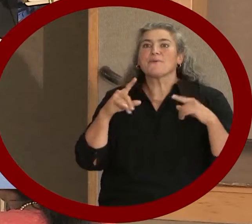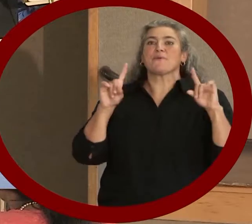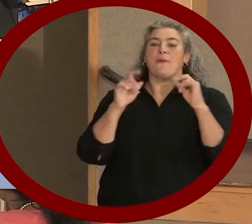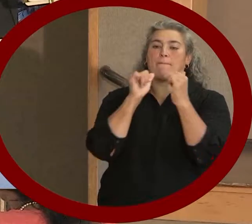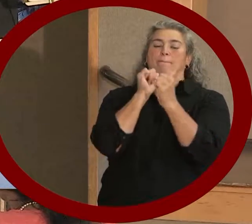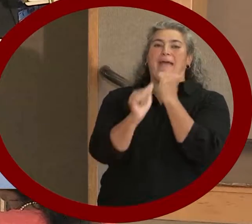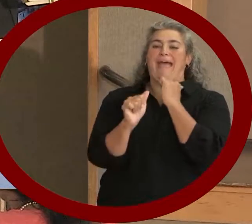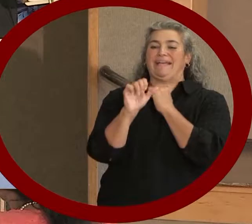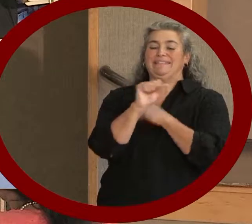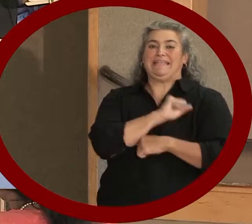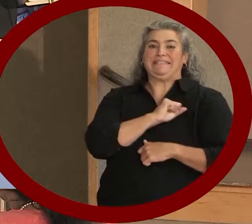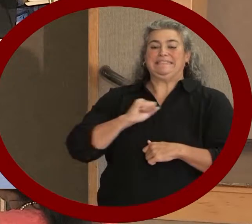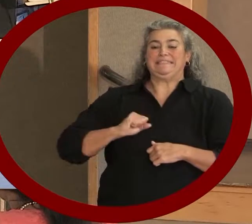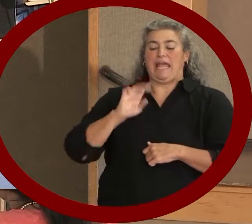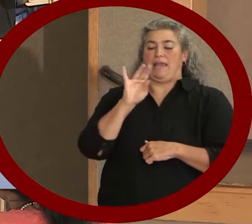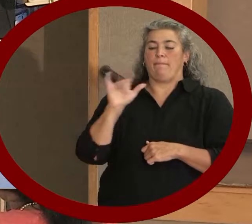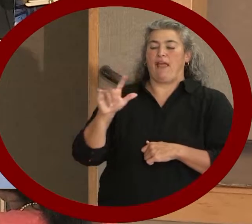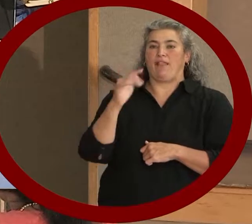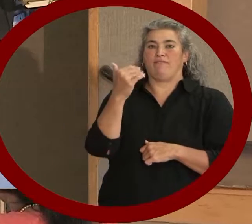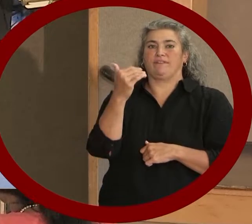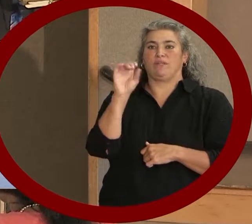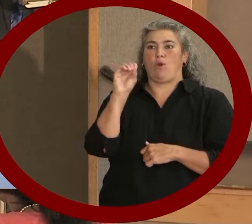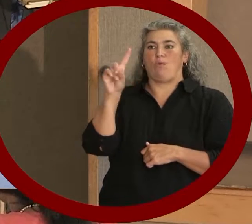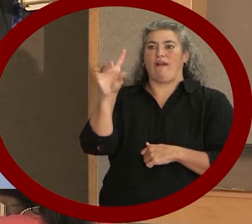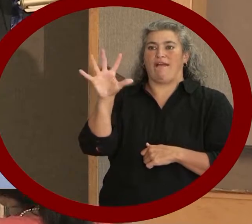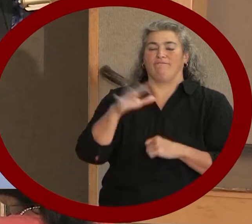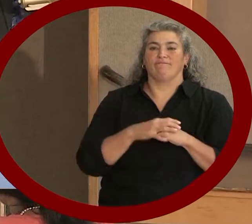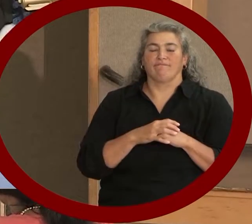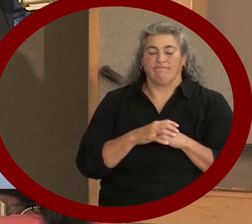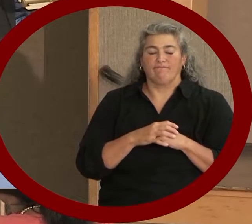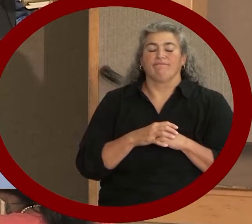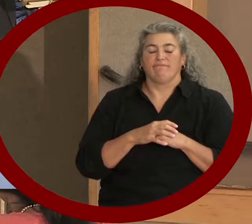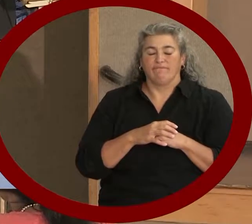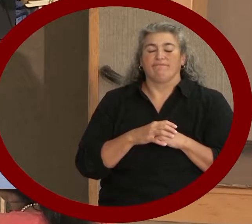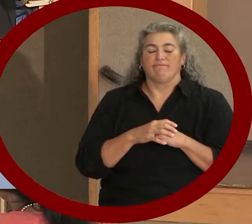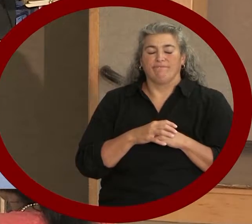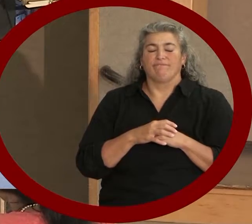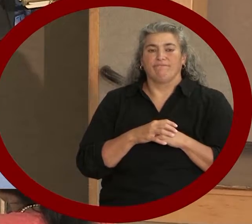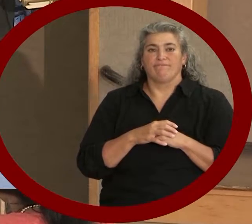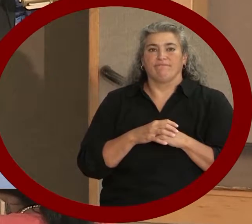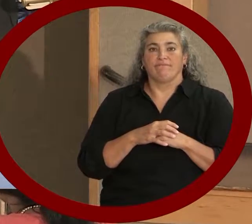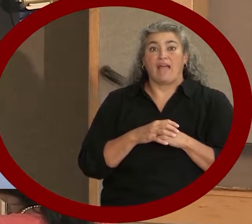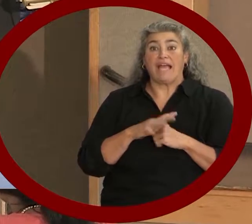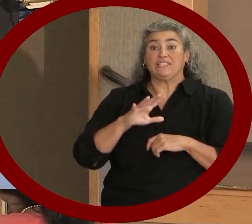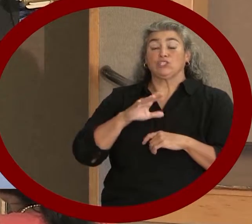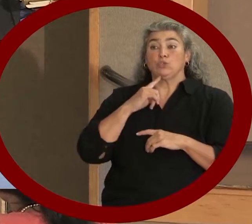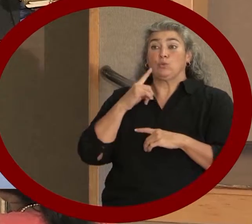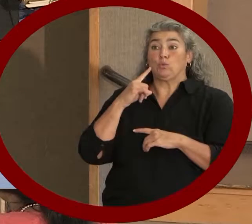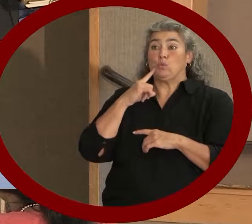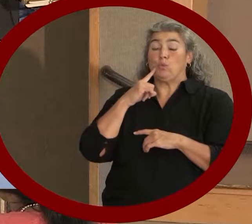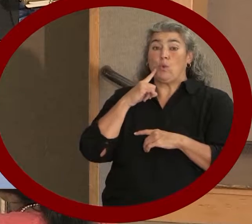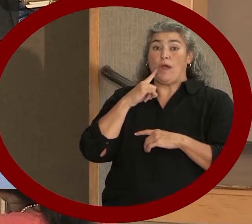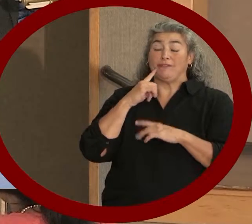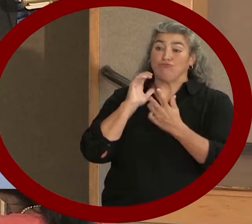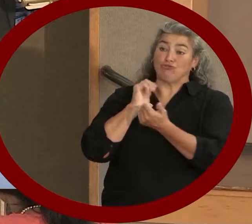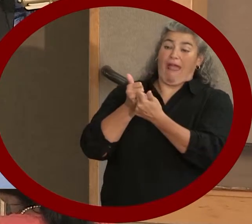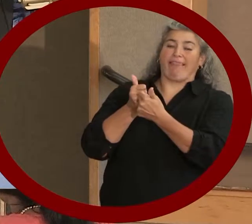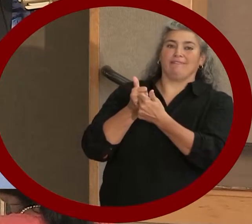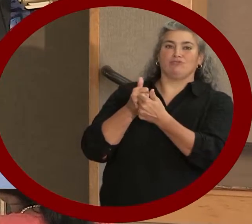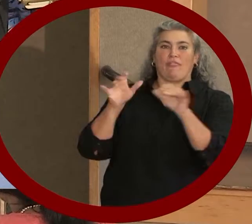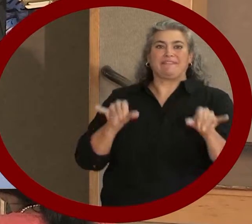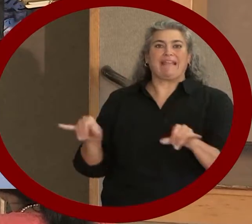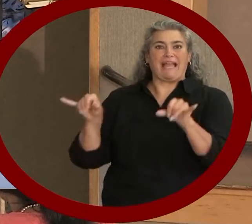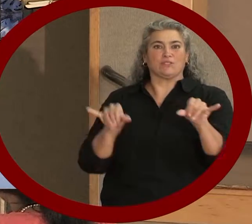15105 for challenging the status quo. Taking on the system and keeping the promise,